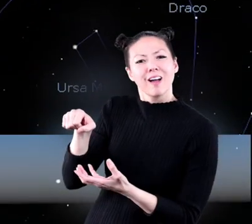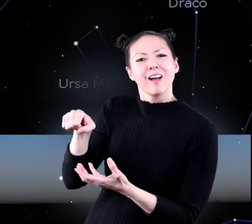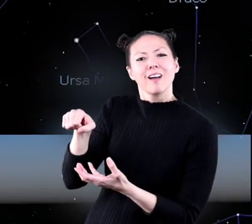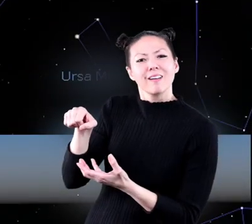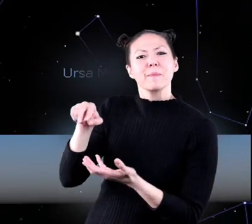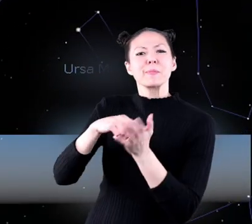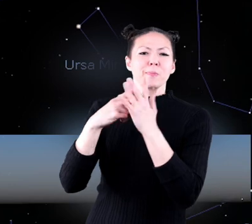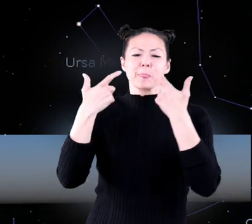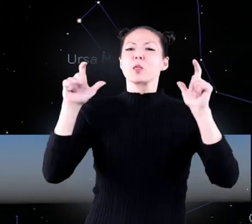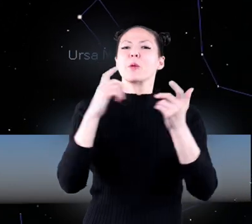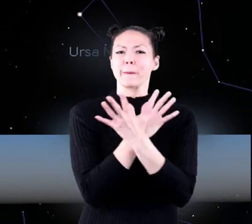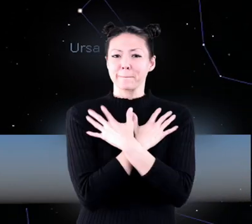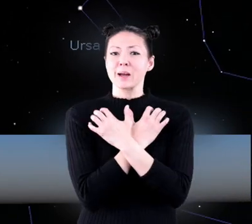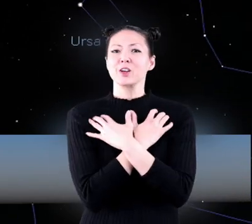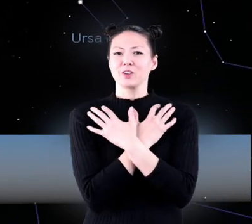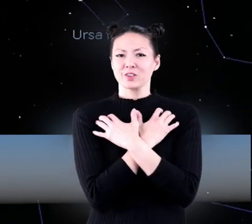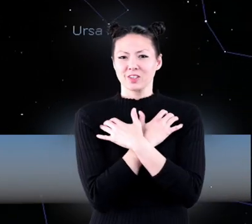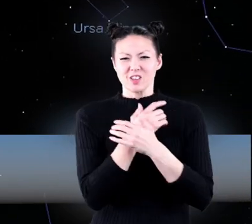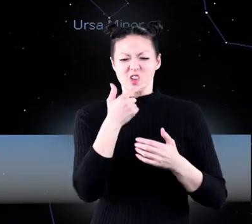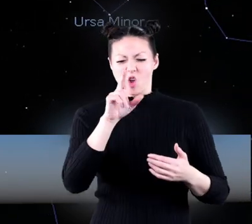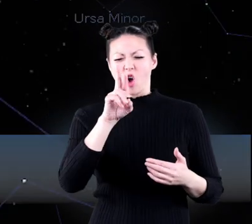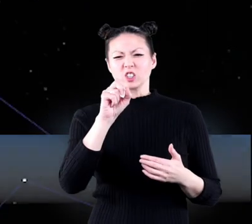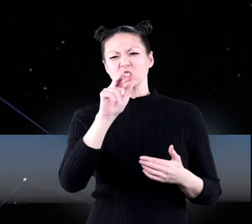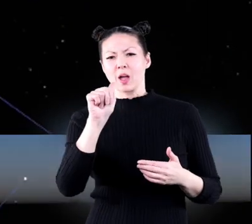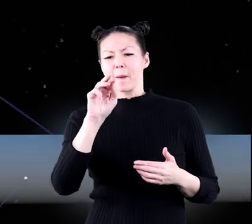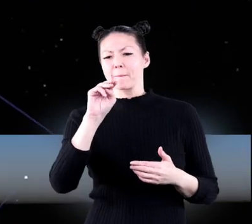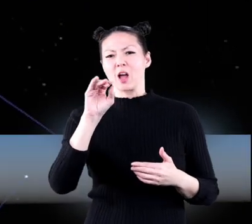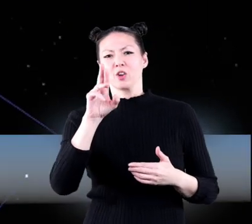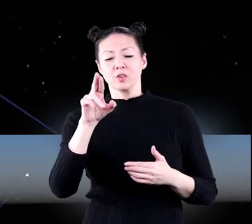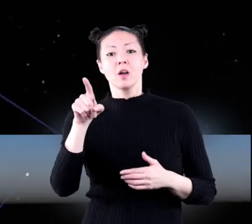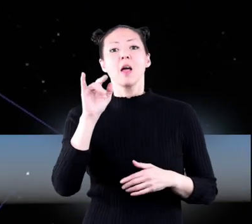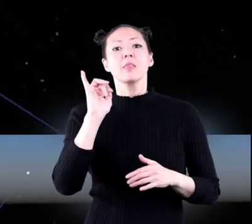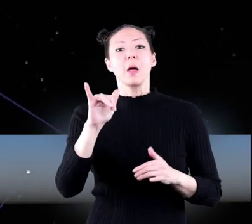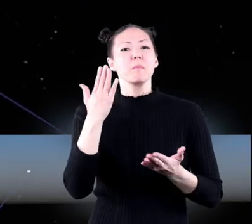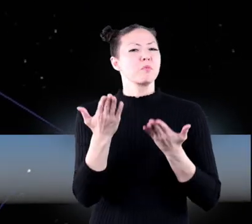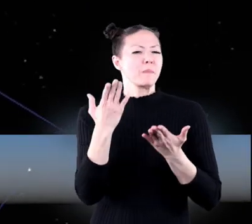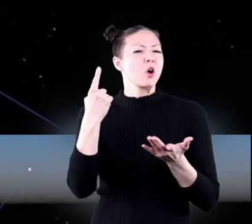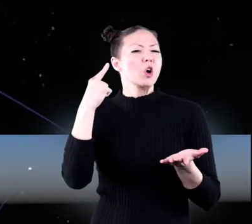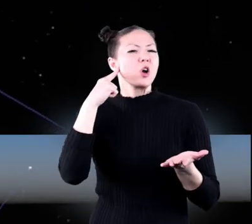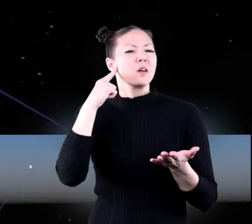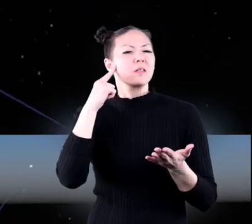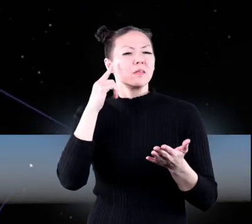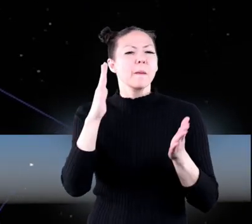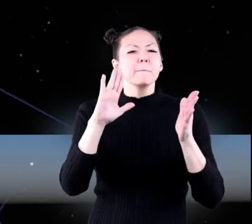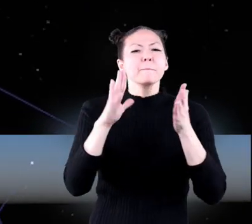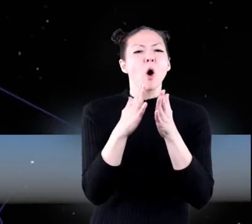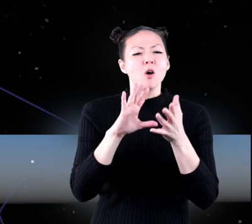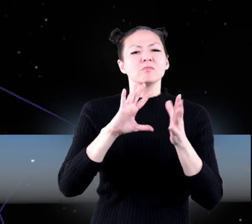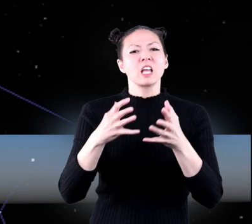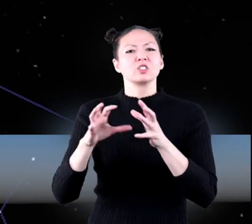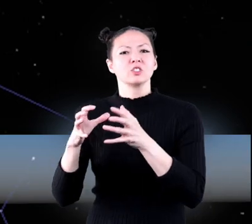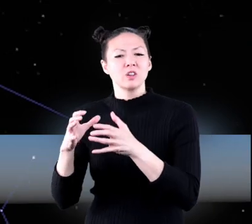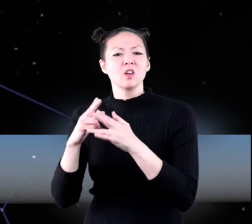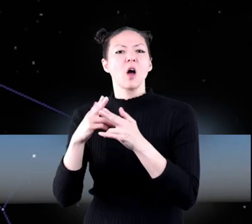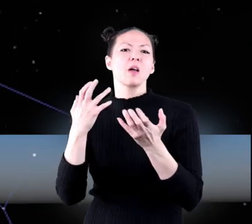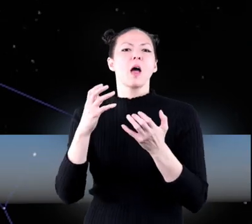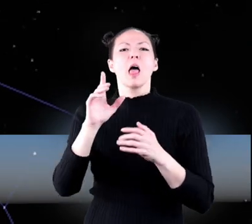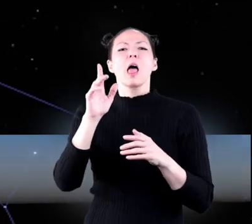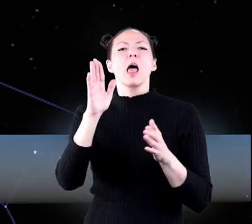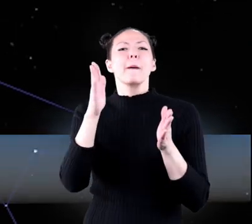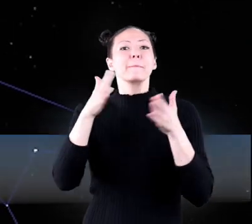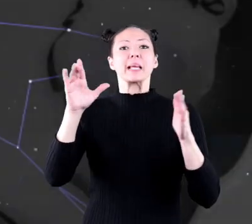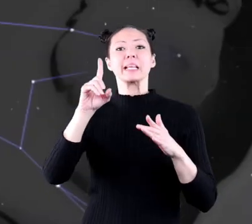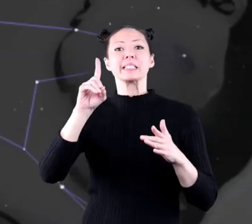Major means great bear. You have probably heard of a smaller section of it, called the Big Dipper.